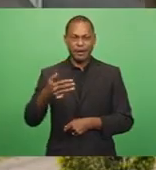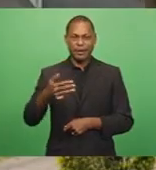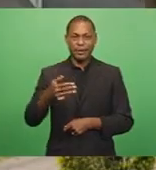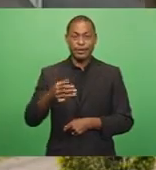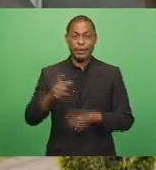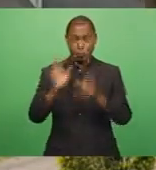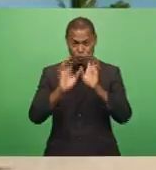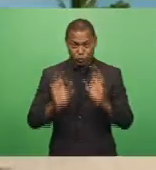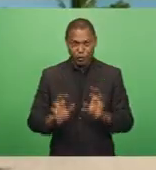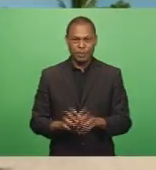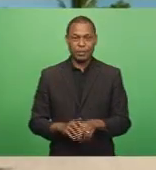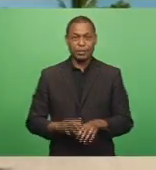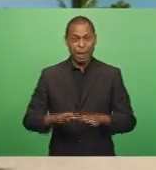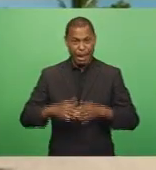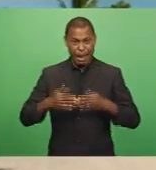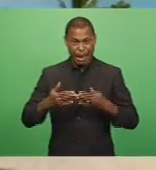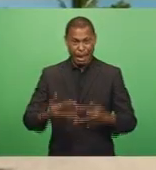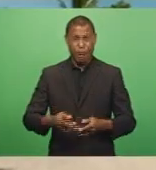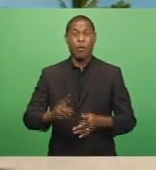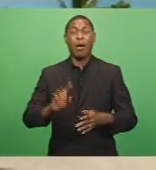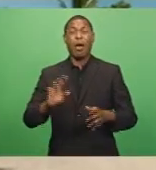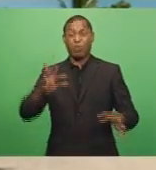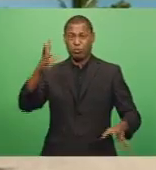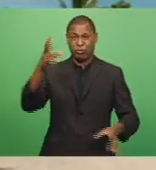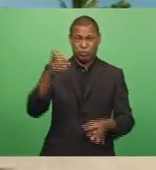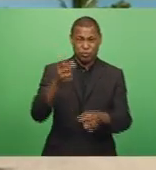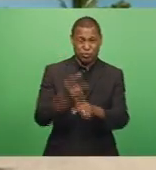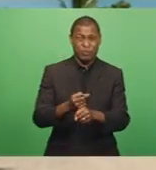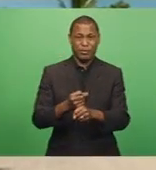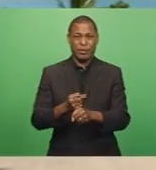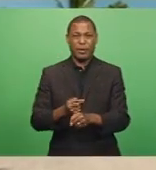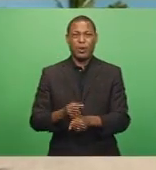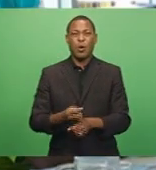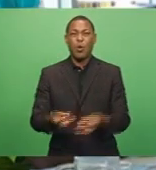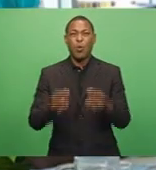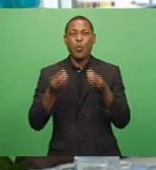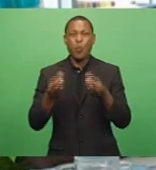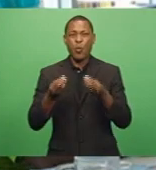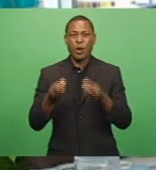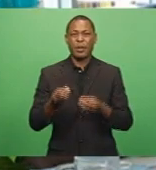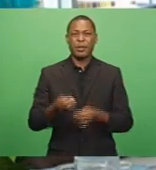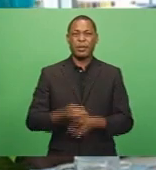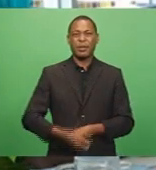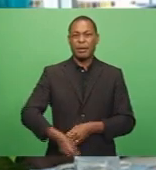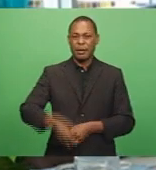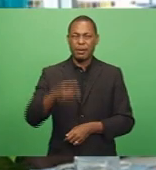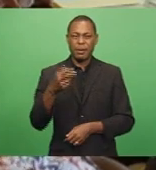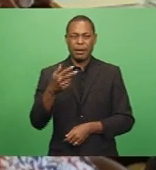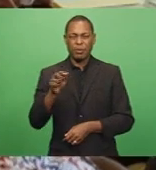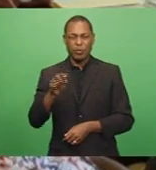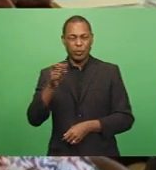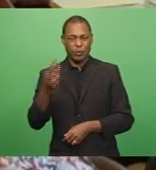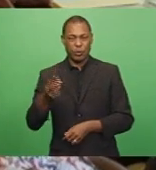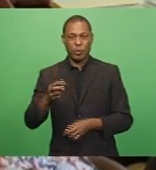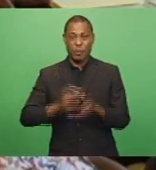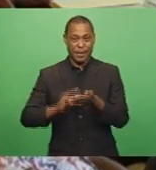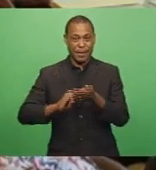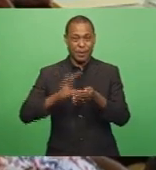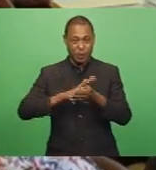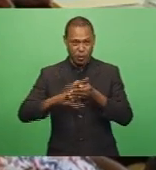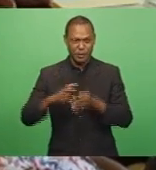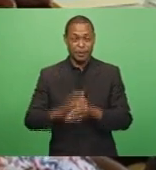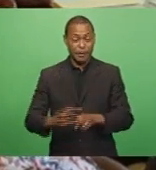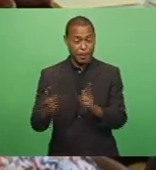17,742 plants in total, worth of $28.6 million. The meeting also